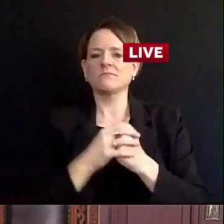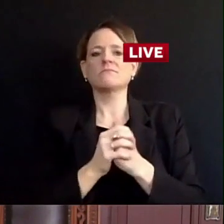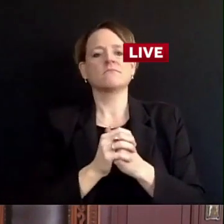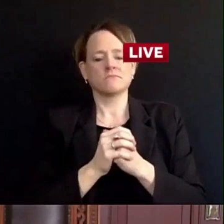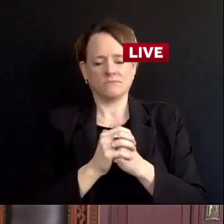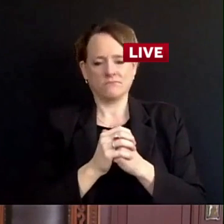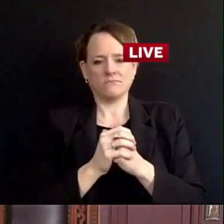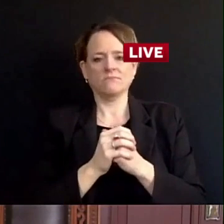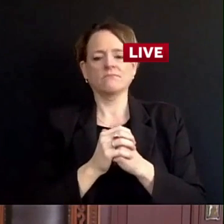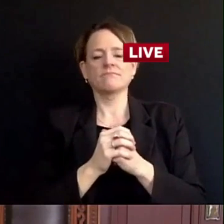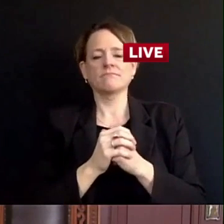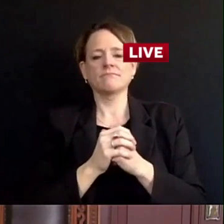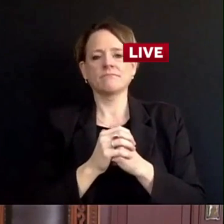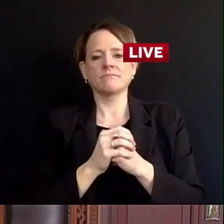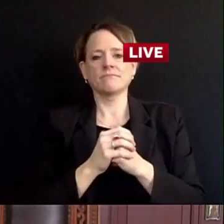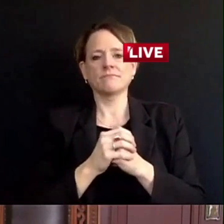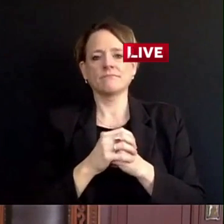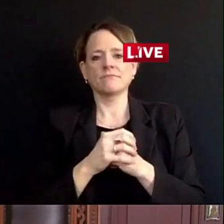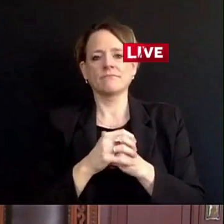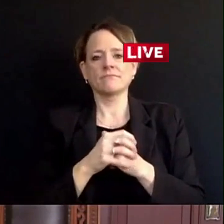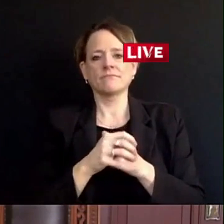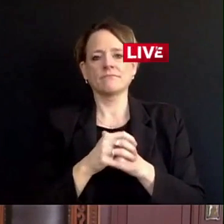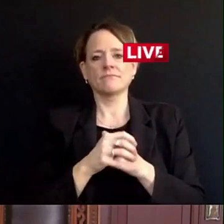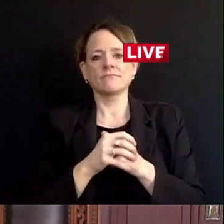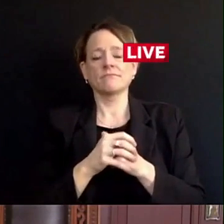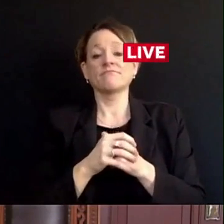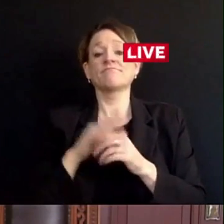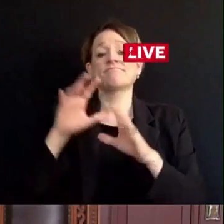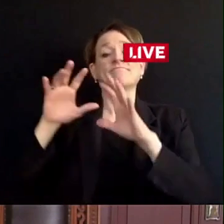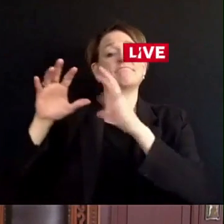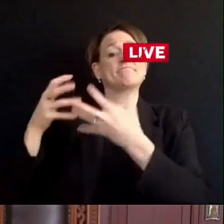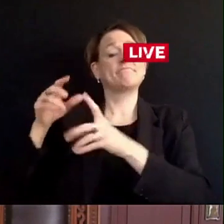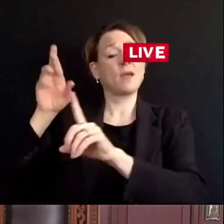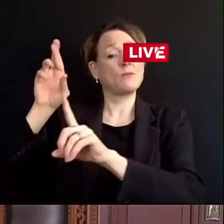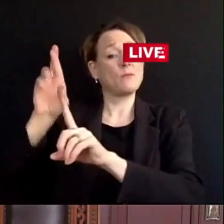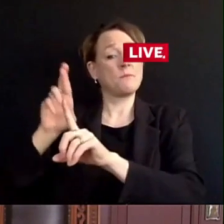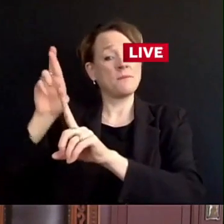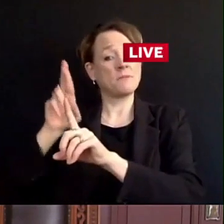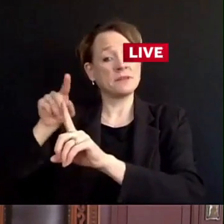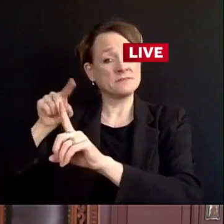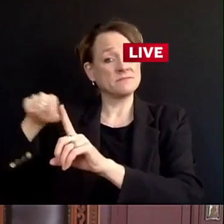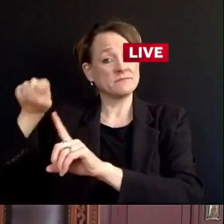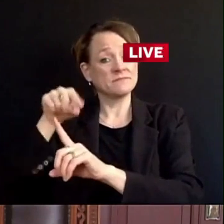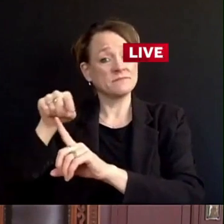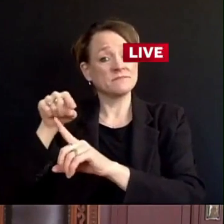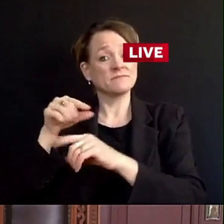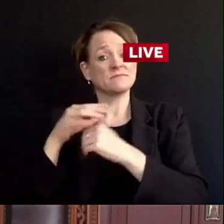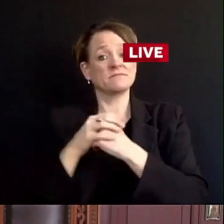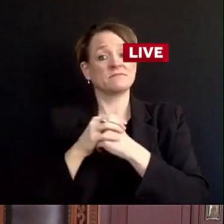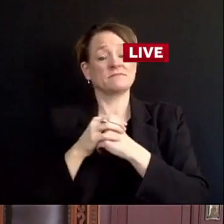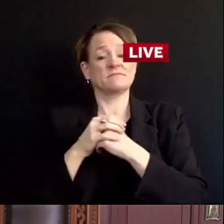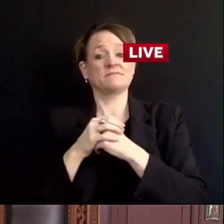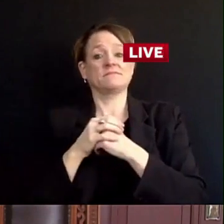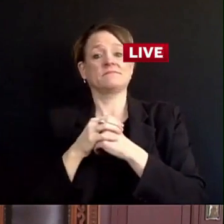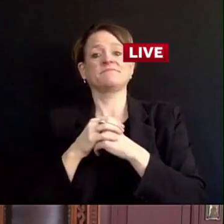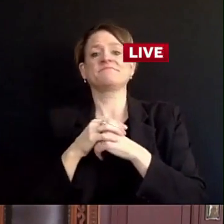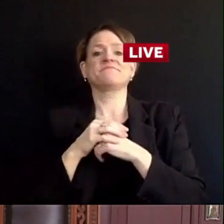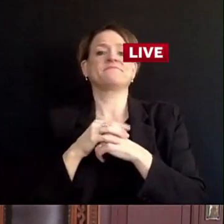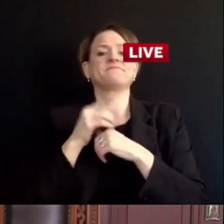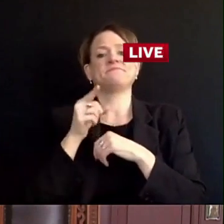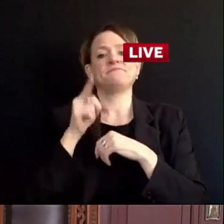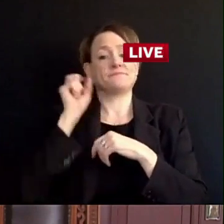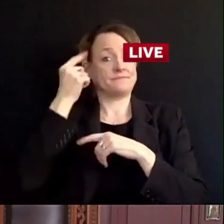meaning the Republicans, encourage mask wearing. Well, encouraging but not doing